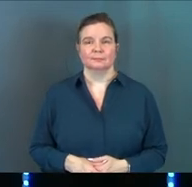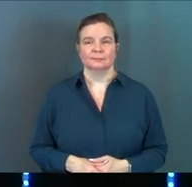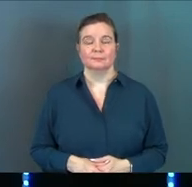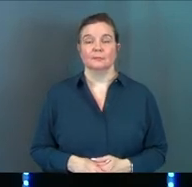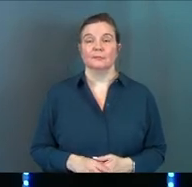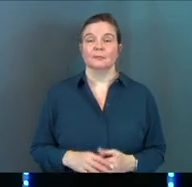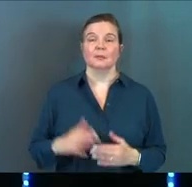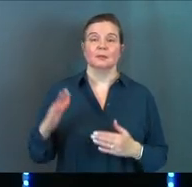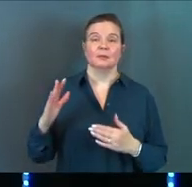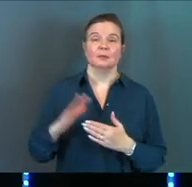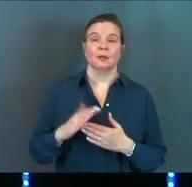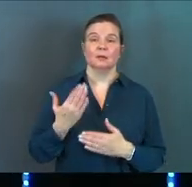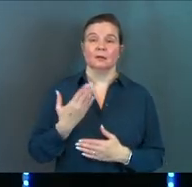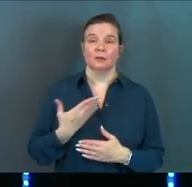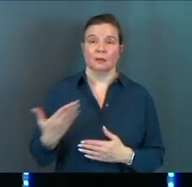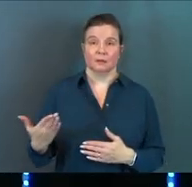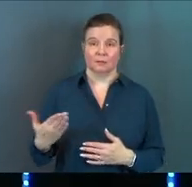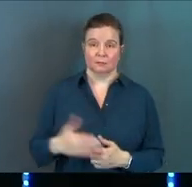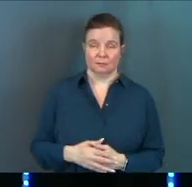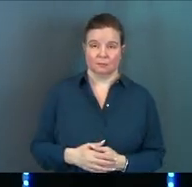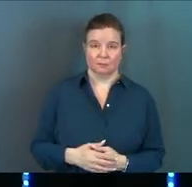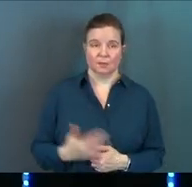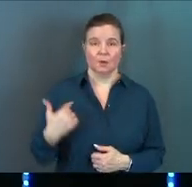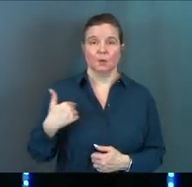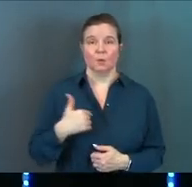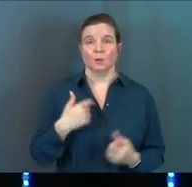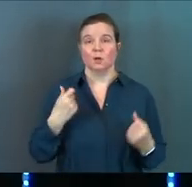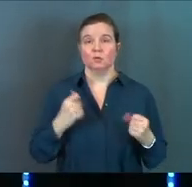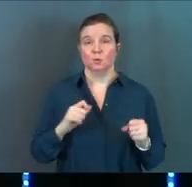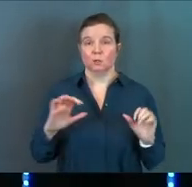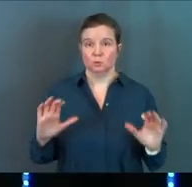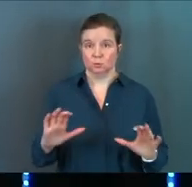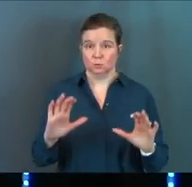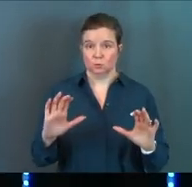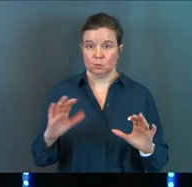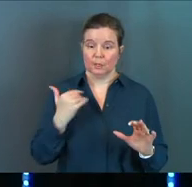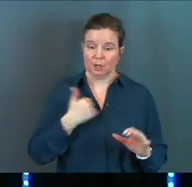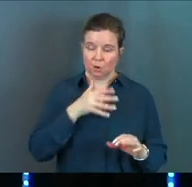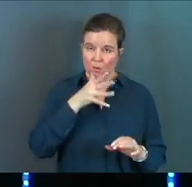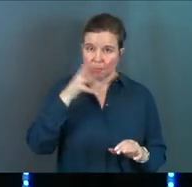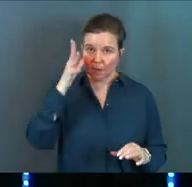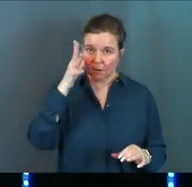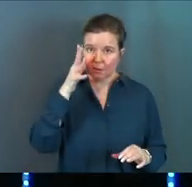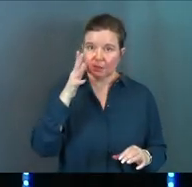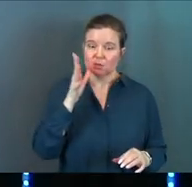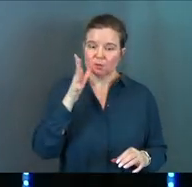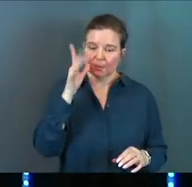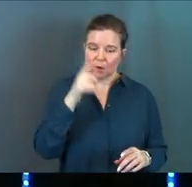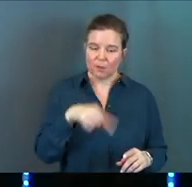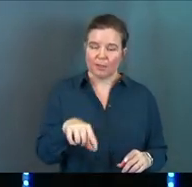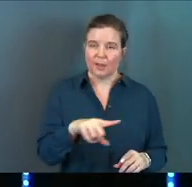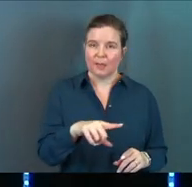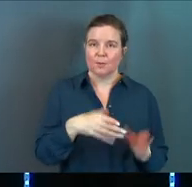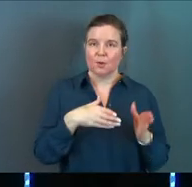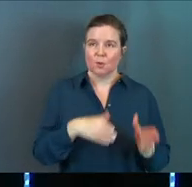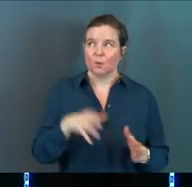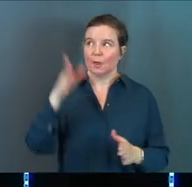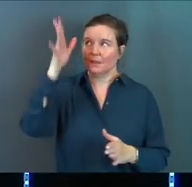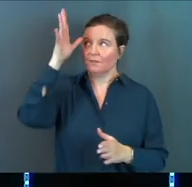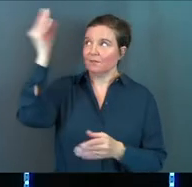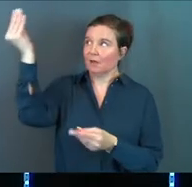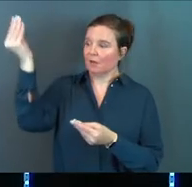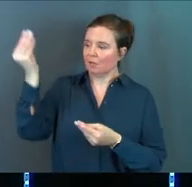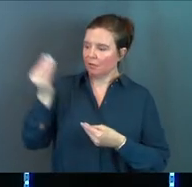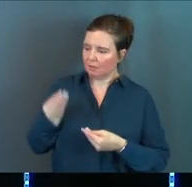The number one thing that we're trying to do in our parenting is to parent them the way the